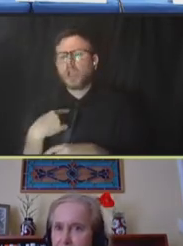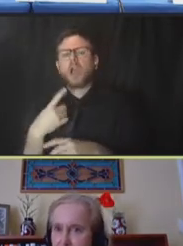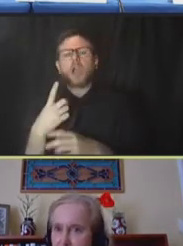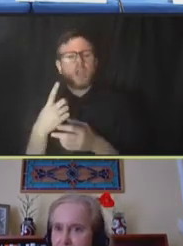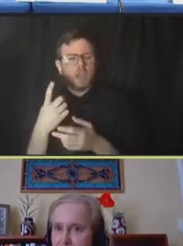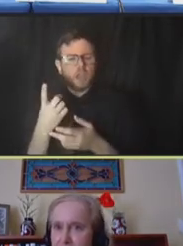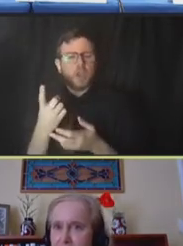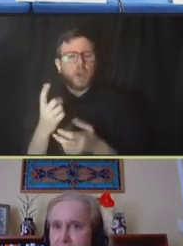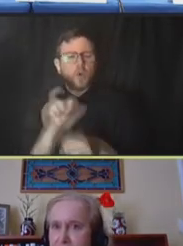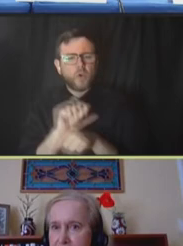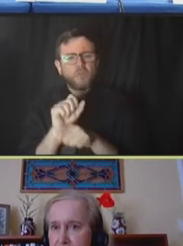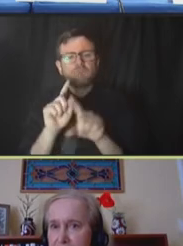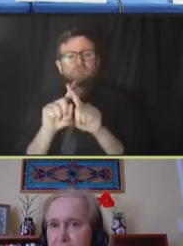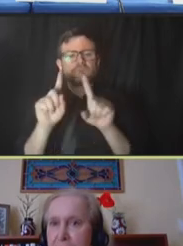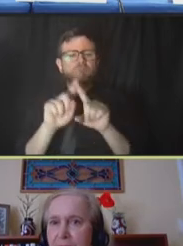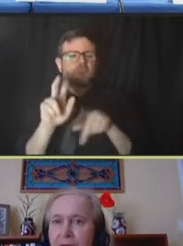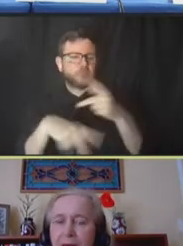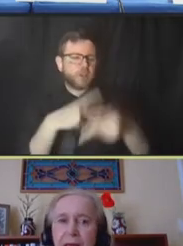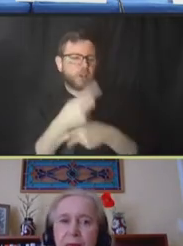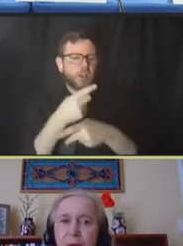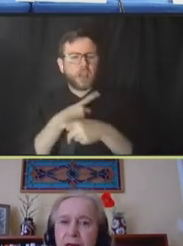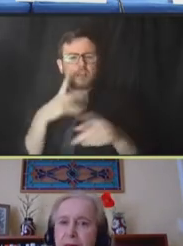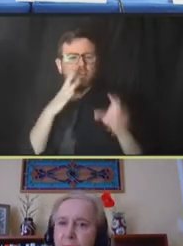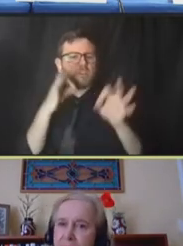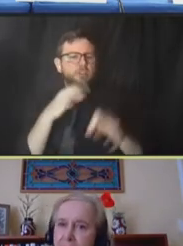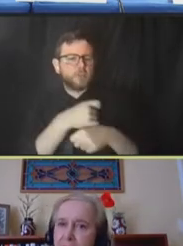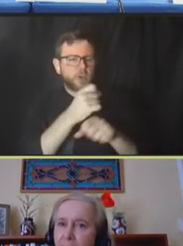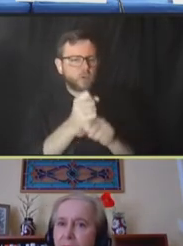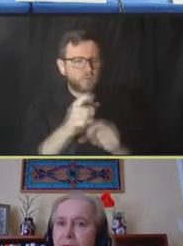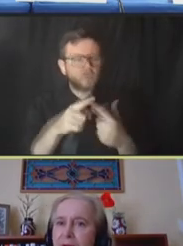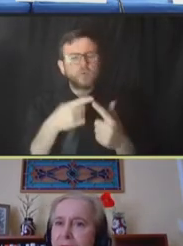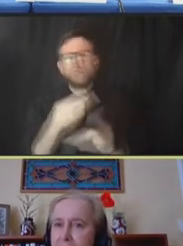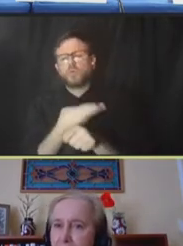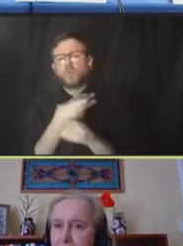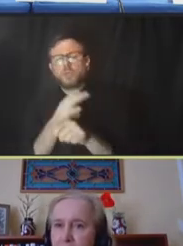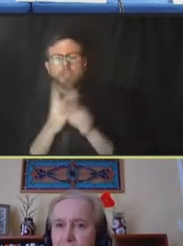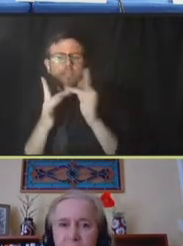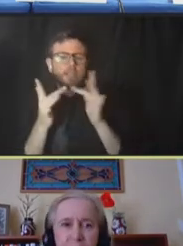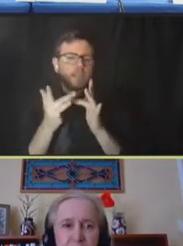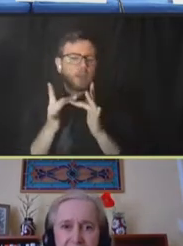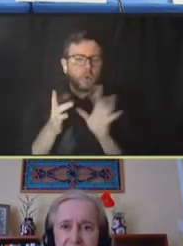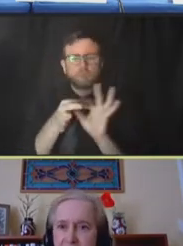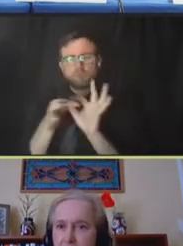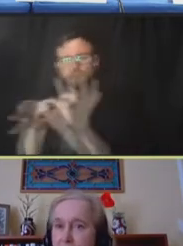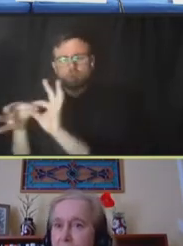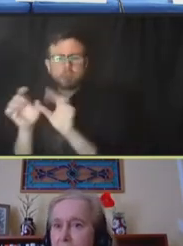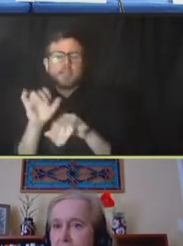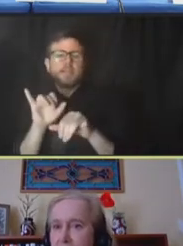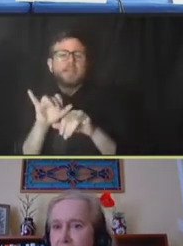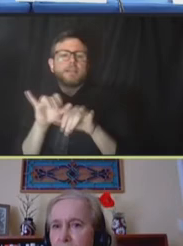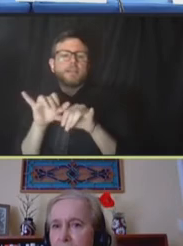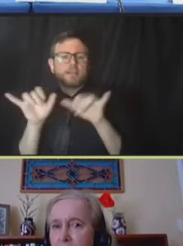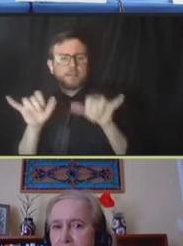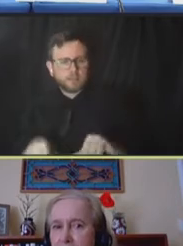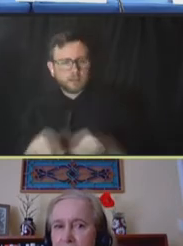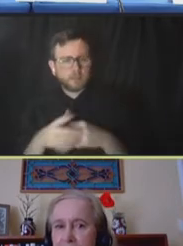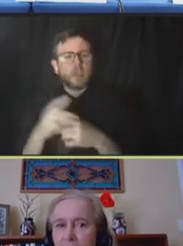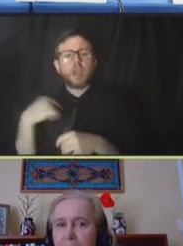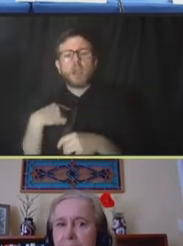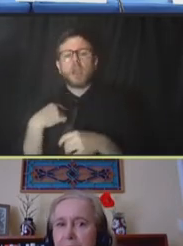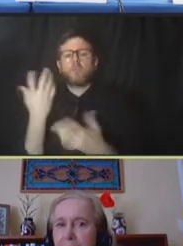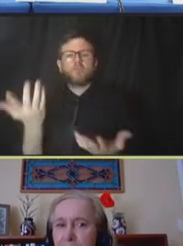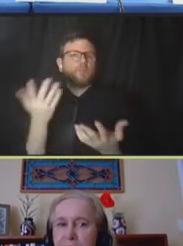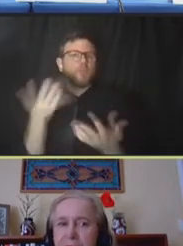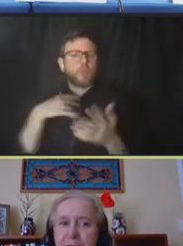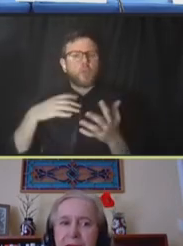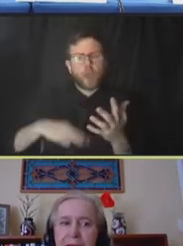and users of network systems. And I work on predicting what are the flows, what are the profits, what are the costs, who might win, and